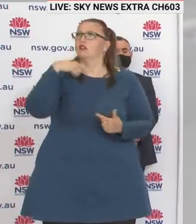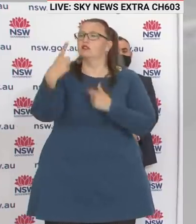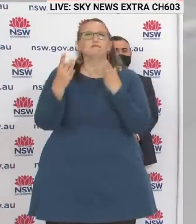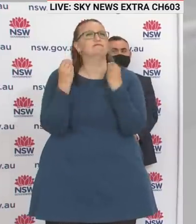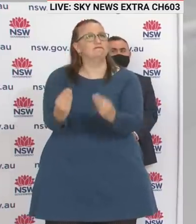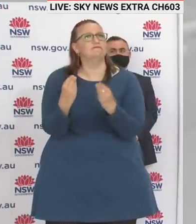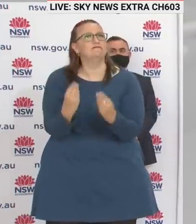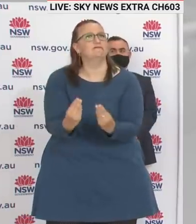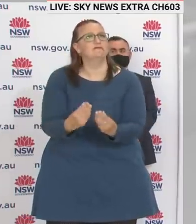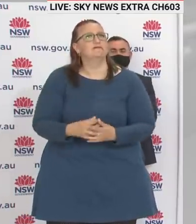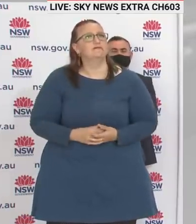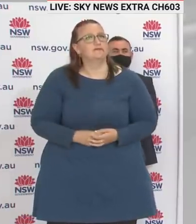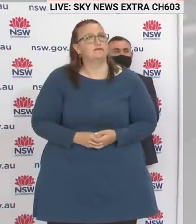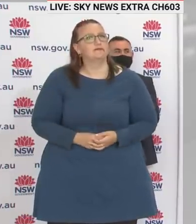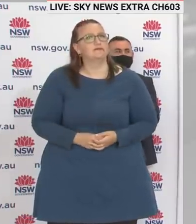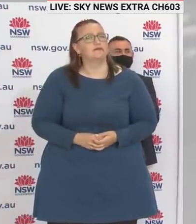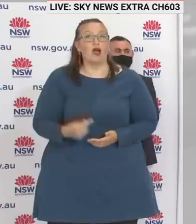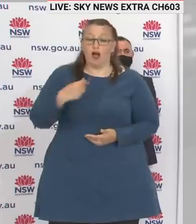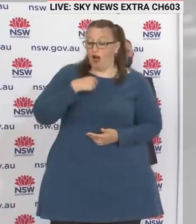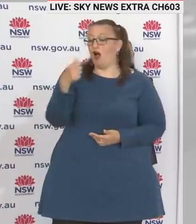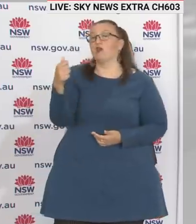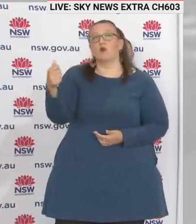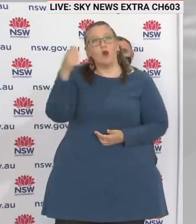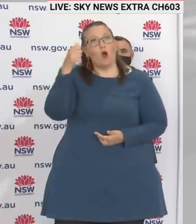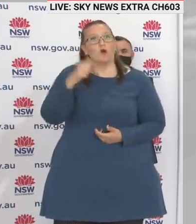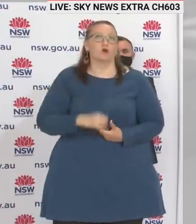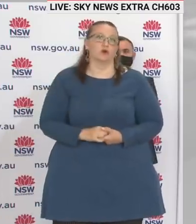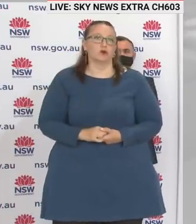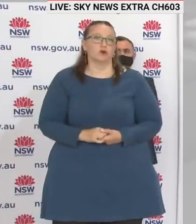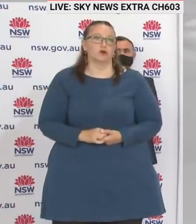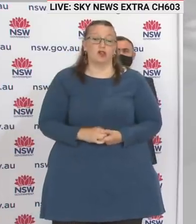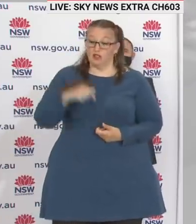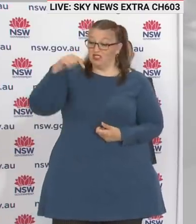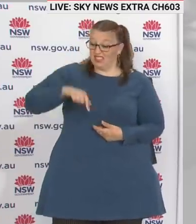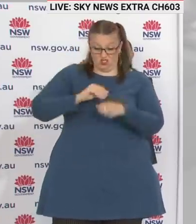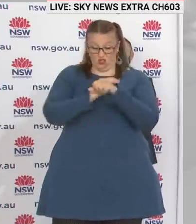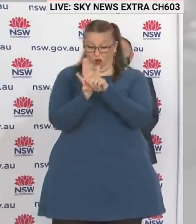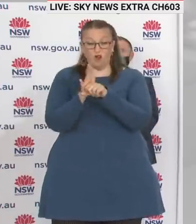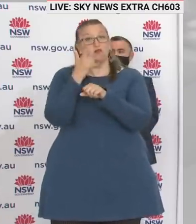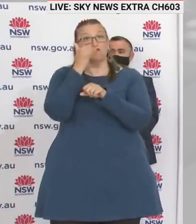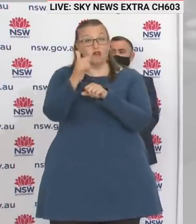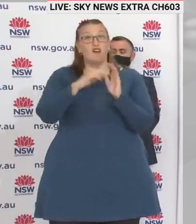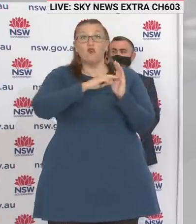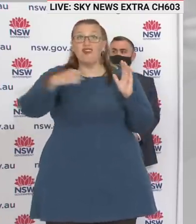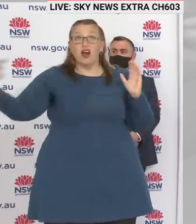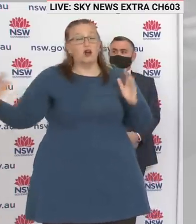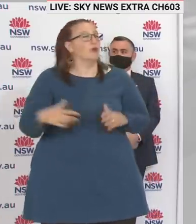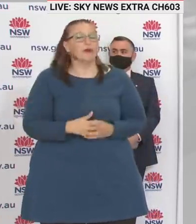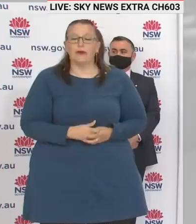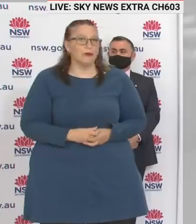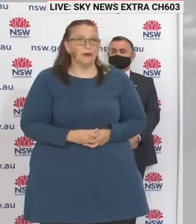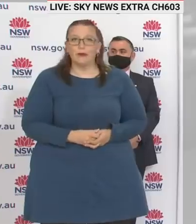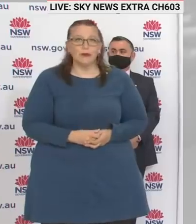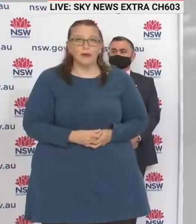that a number of people are choosing to continue to disregard the rules. But I am someone who always, always knows